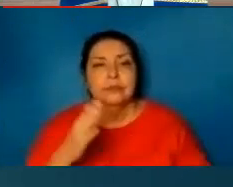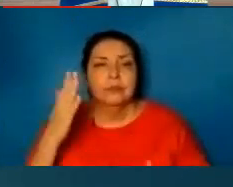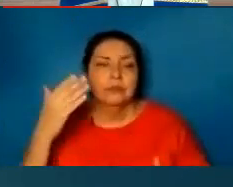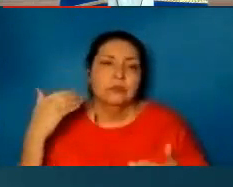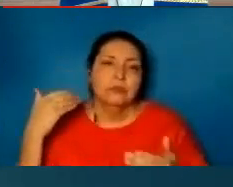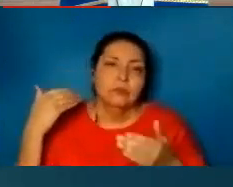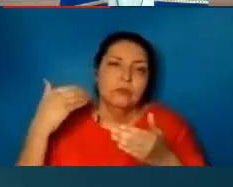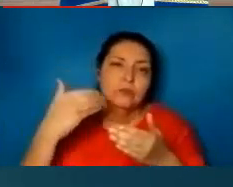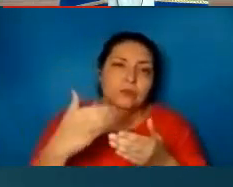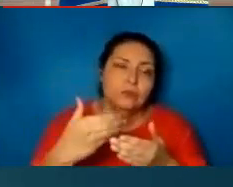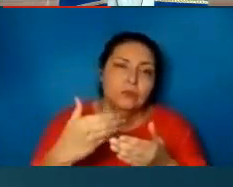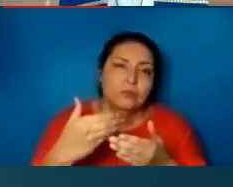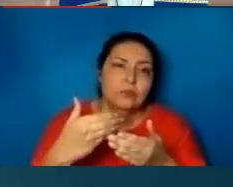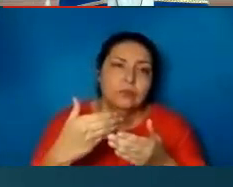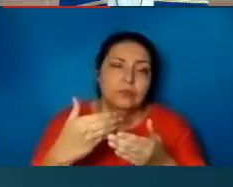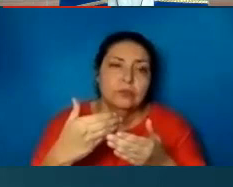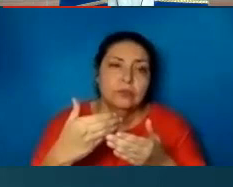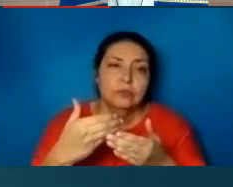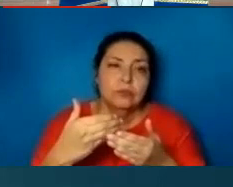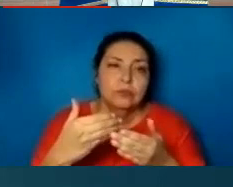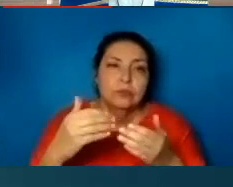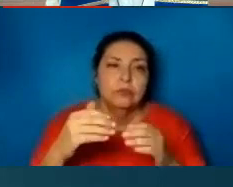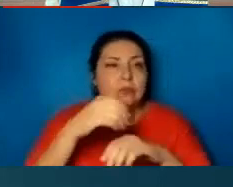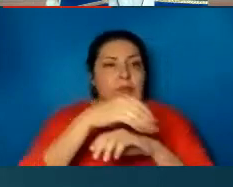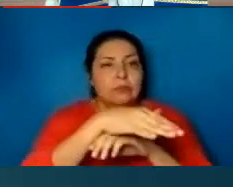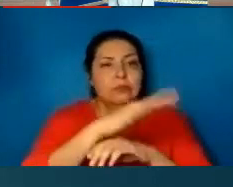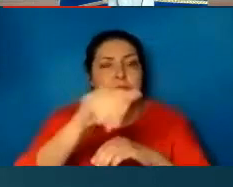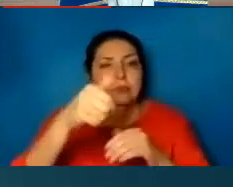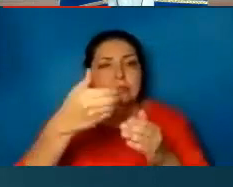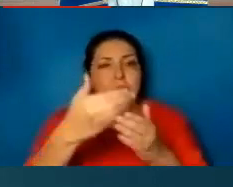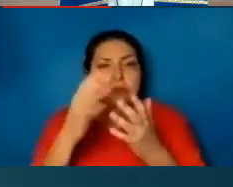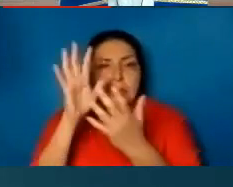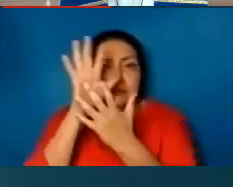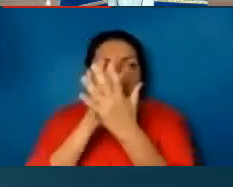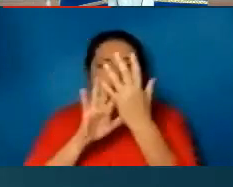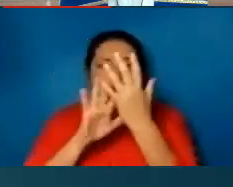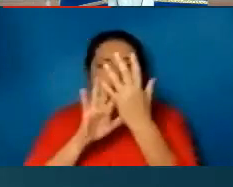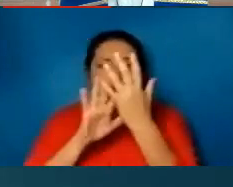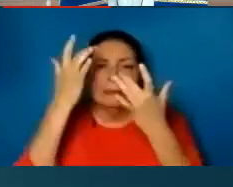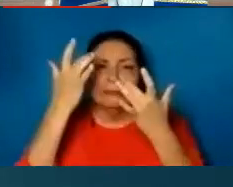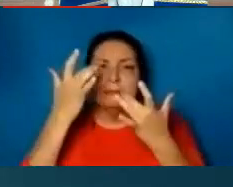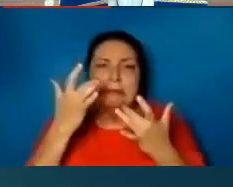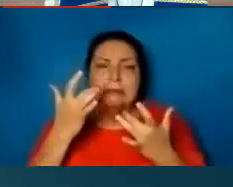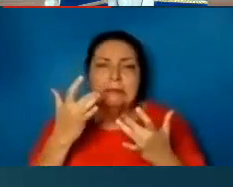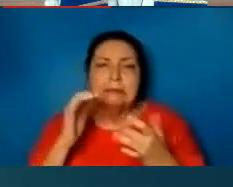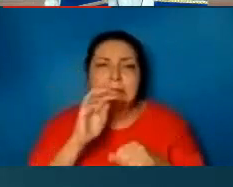earth can die. O may our sin division